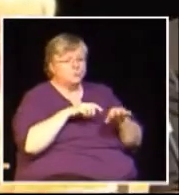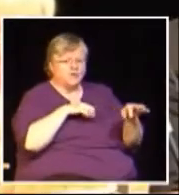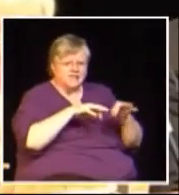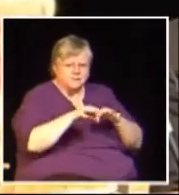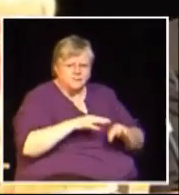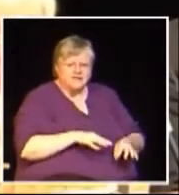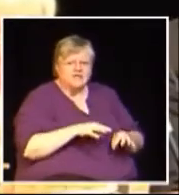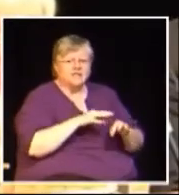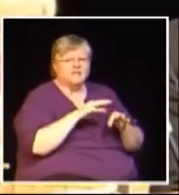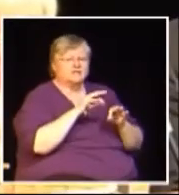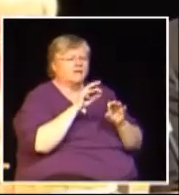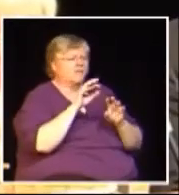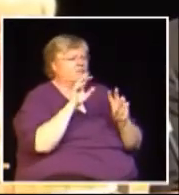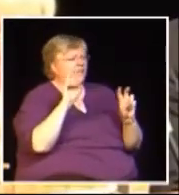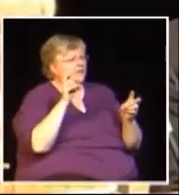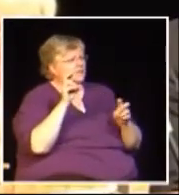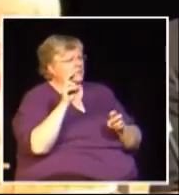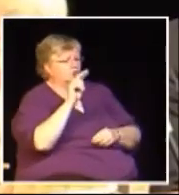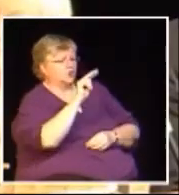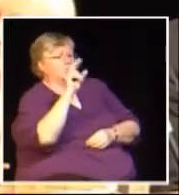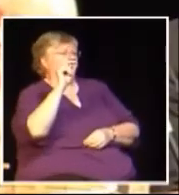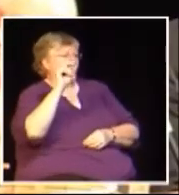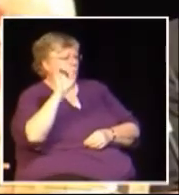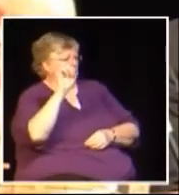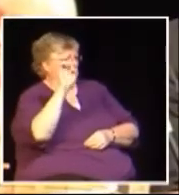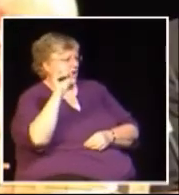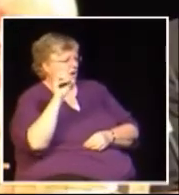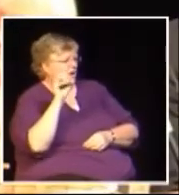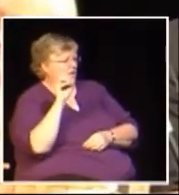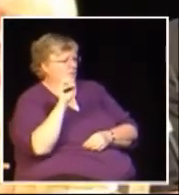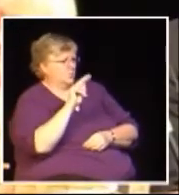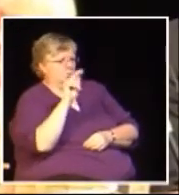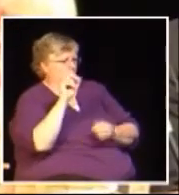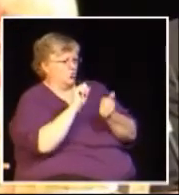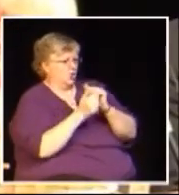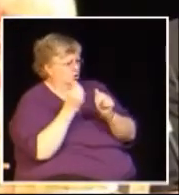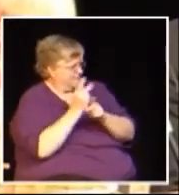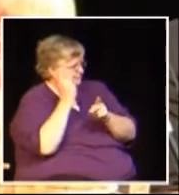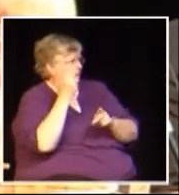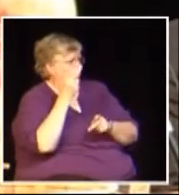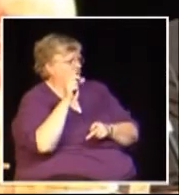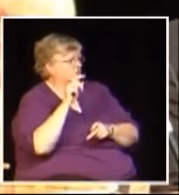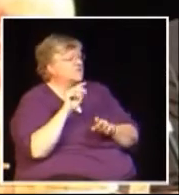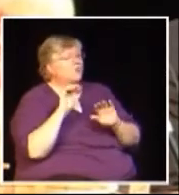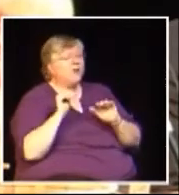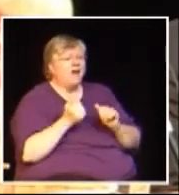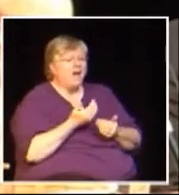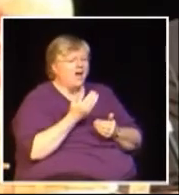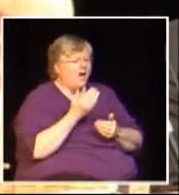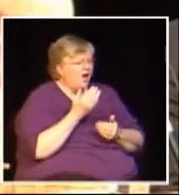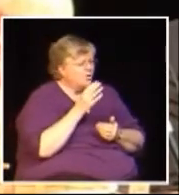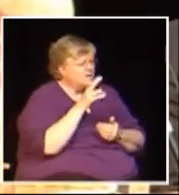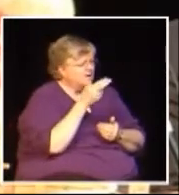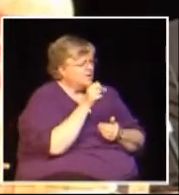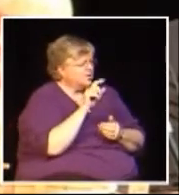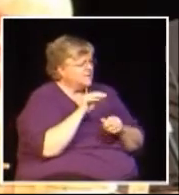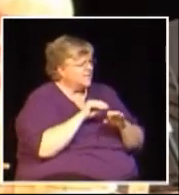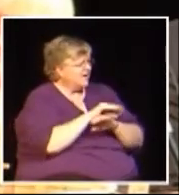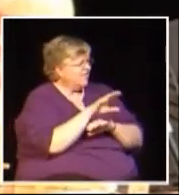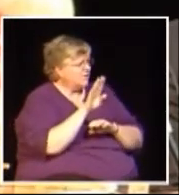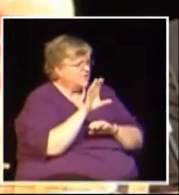present the no vote side. So how does the HST impact BC?